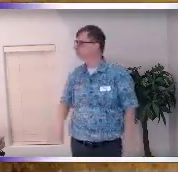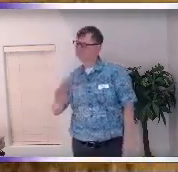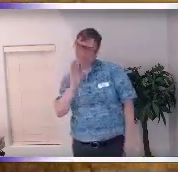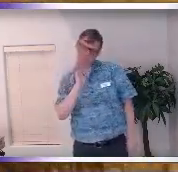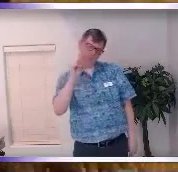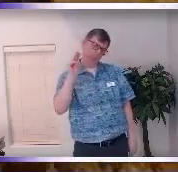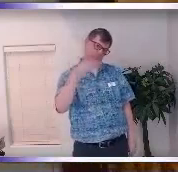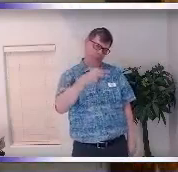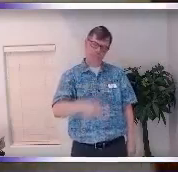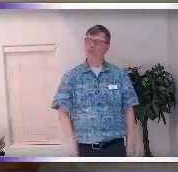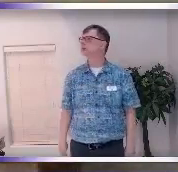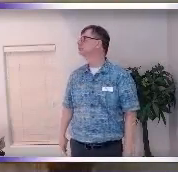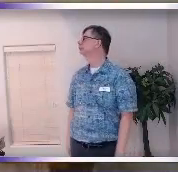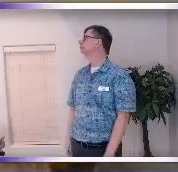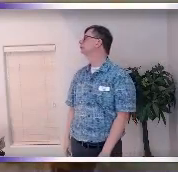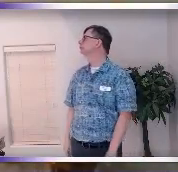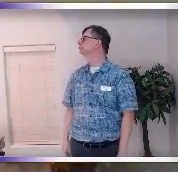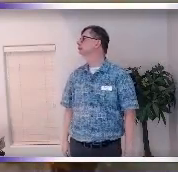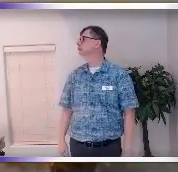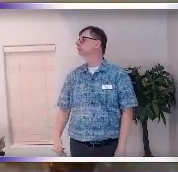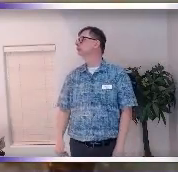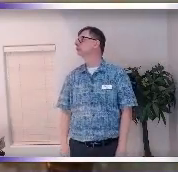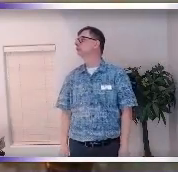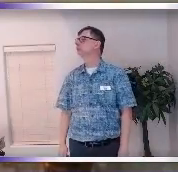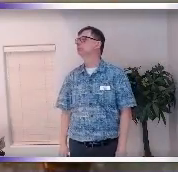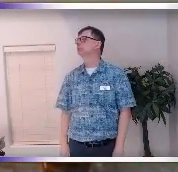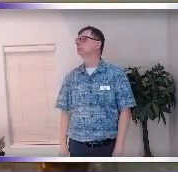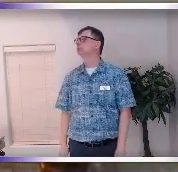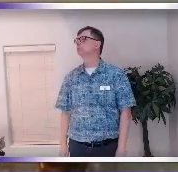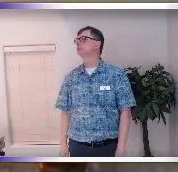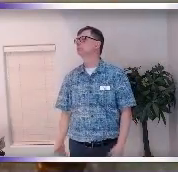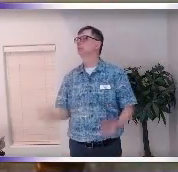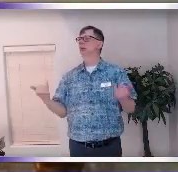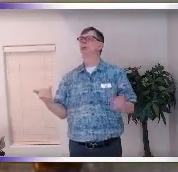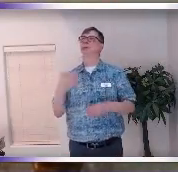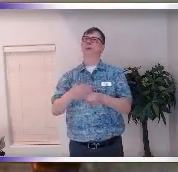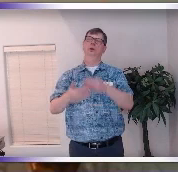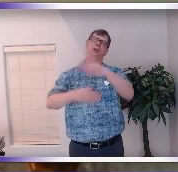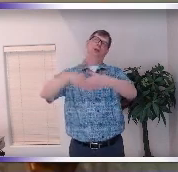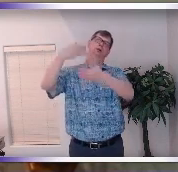but first I have a joke all right so why did the minister bring a ladder to the center on sacred Sunday